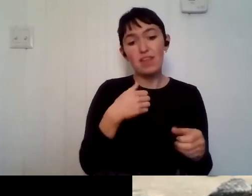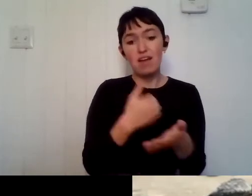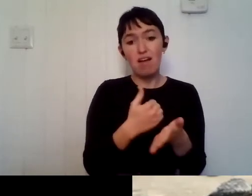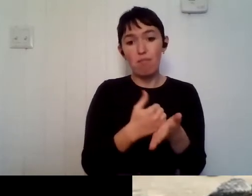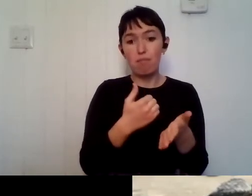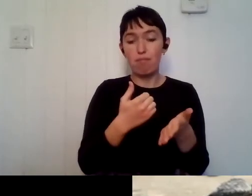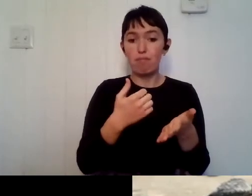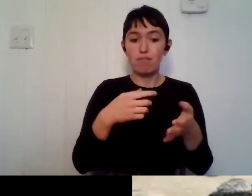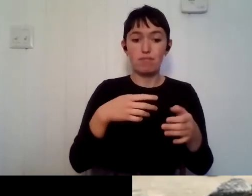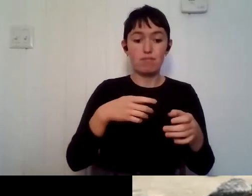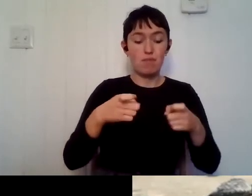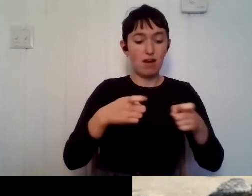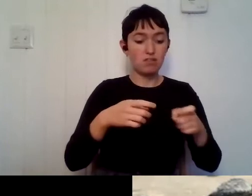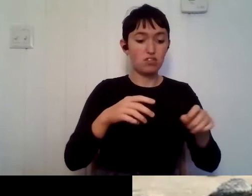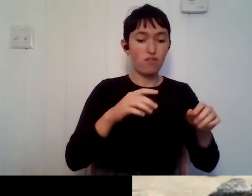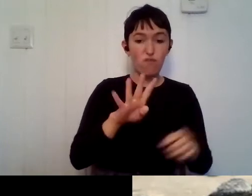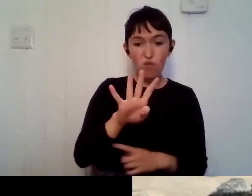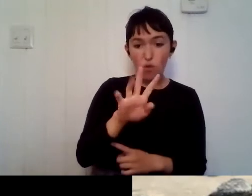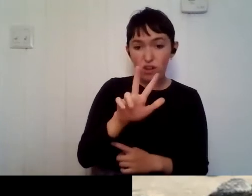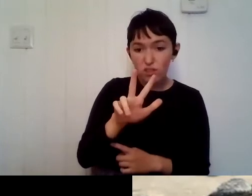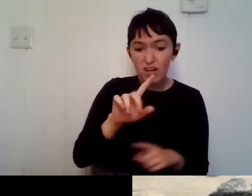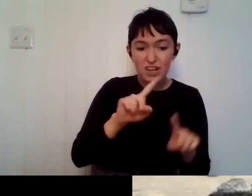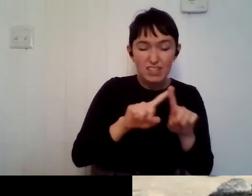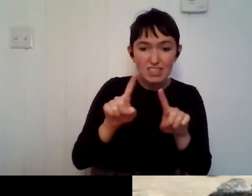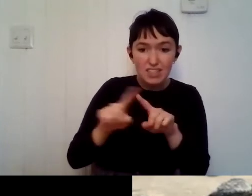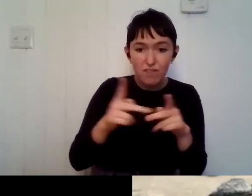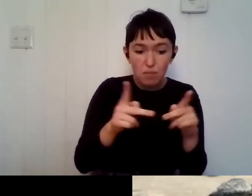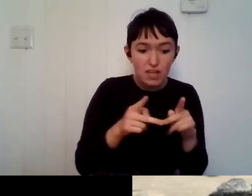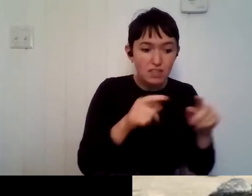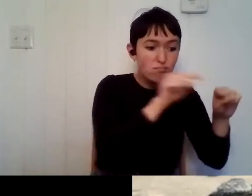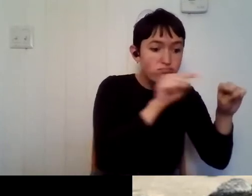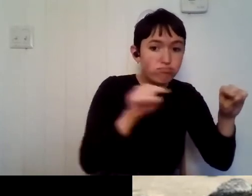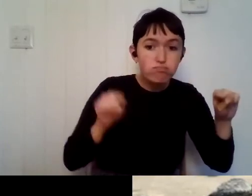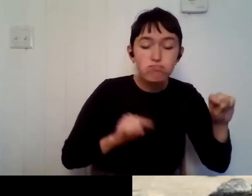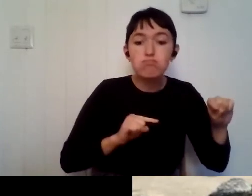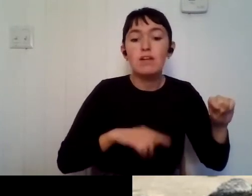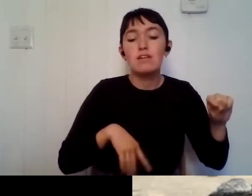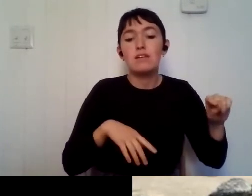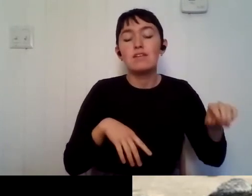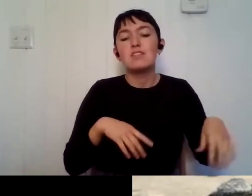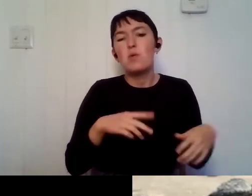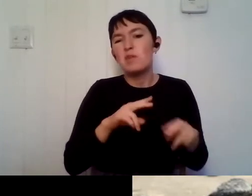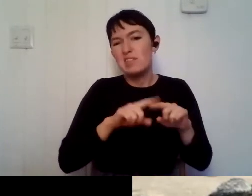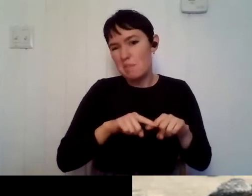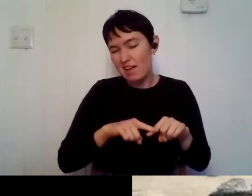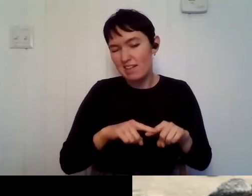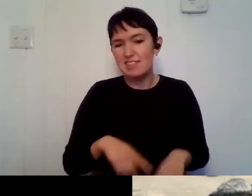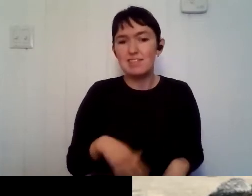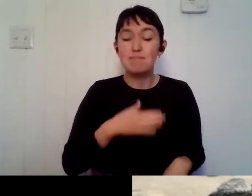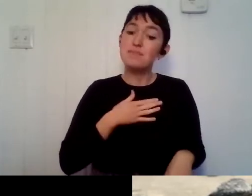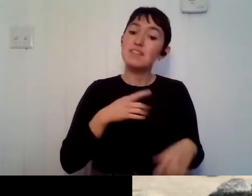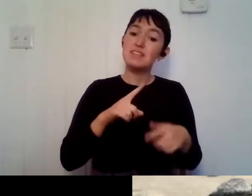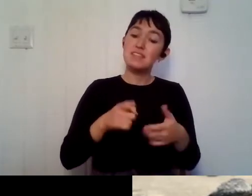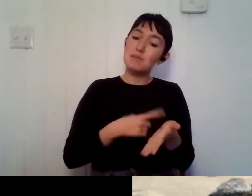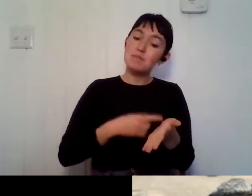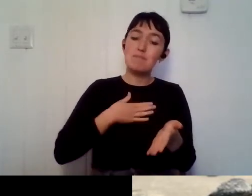waterfall production areas. Uh, that was a part of the district. Um, so it really just depends. Sometimes my office is on the boat,